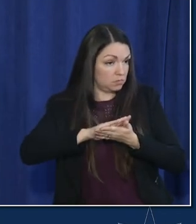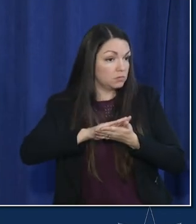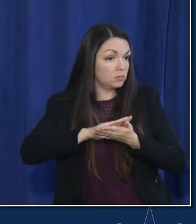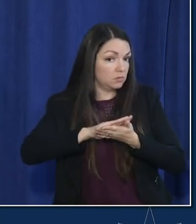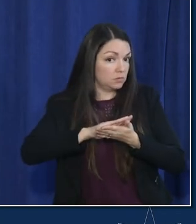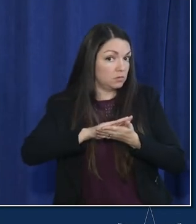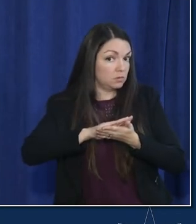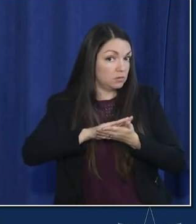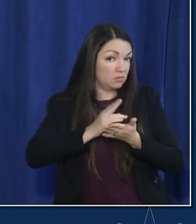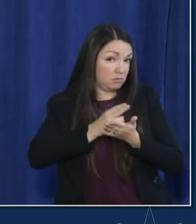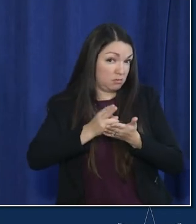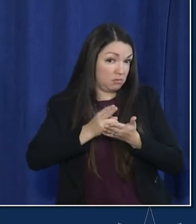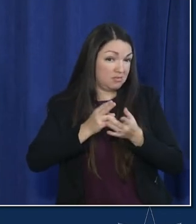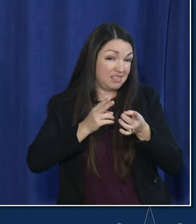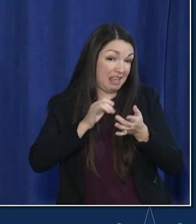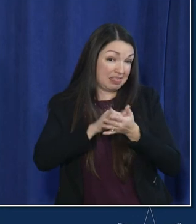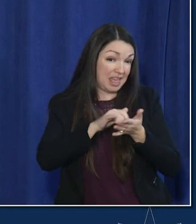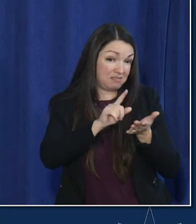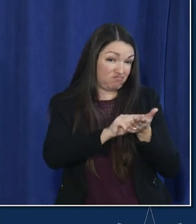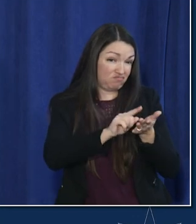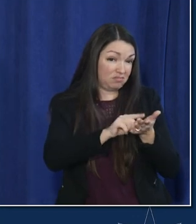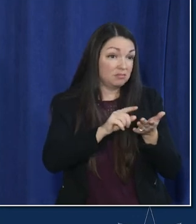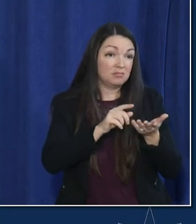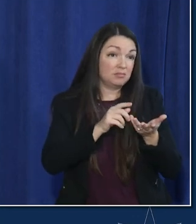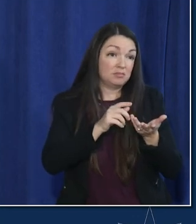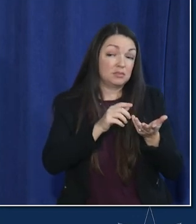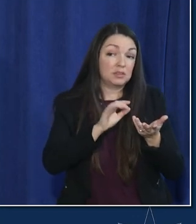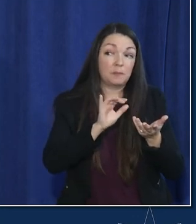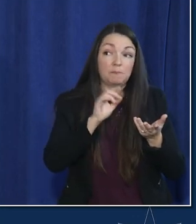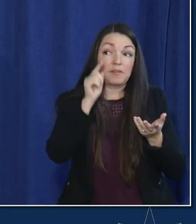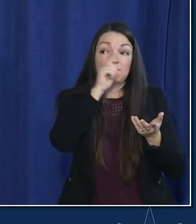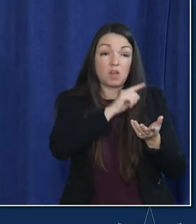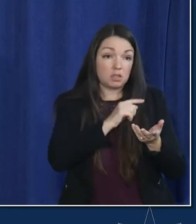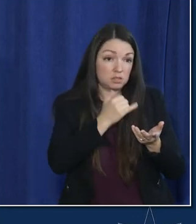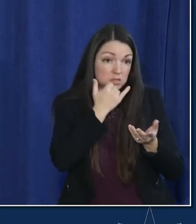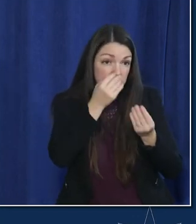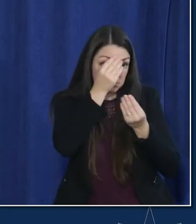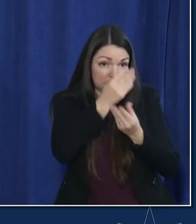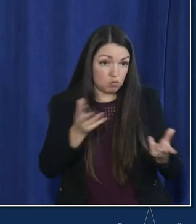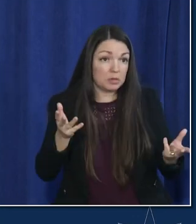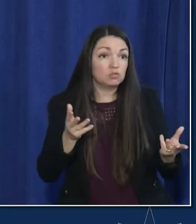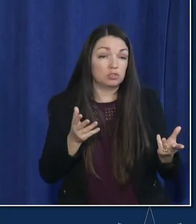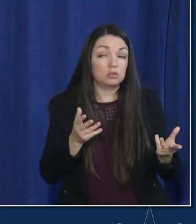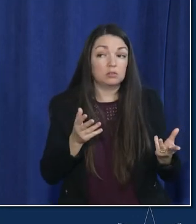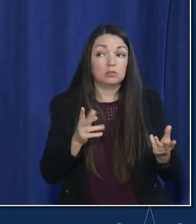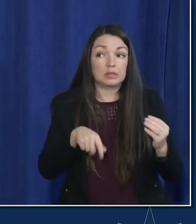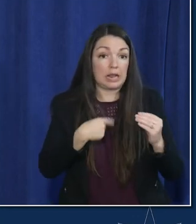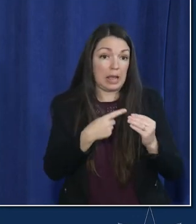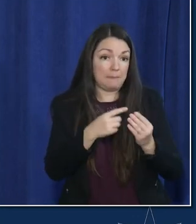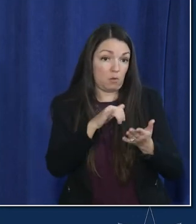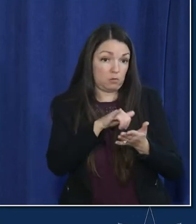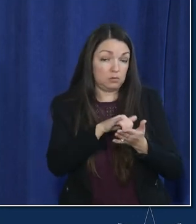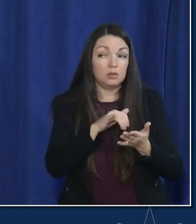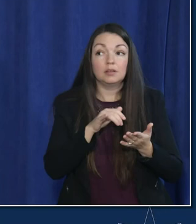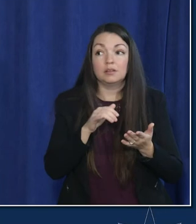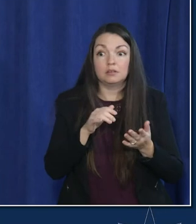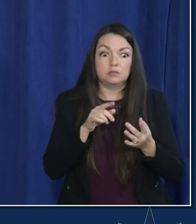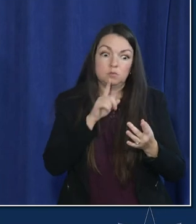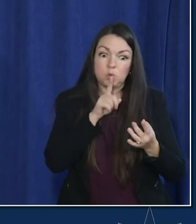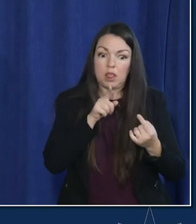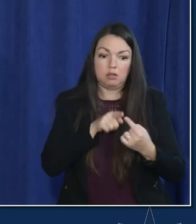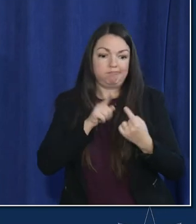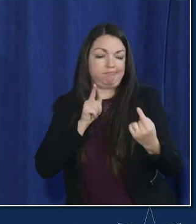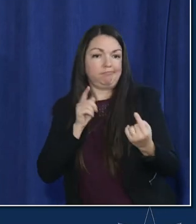frankly spreading false information about vaccines which is just contrary to everything that dr arwardy and i have been have been preaching and speaking about